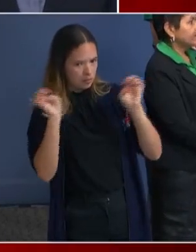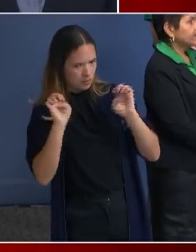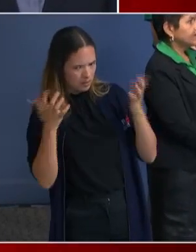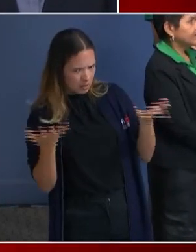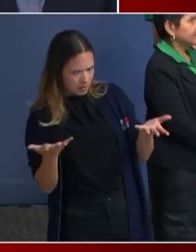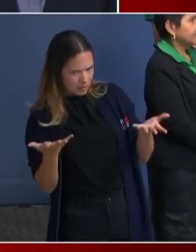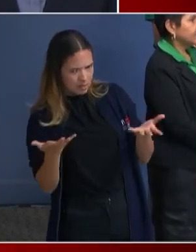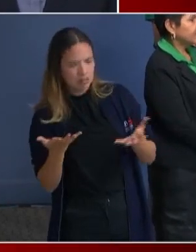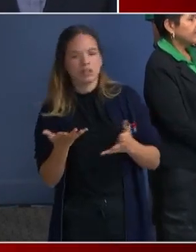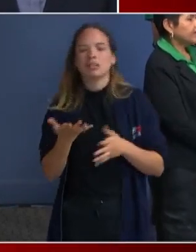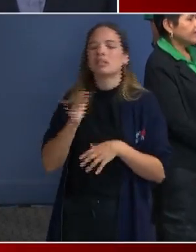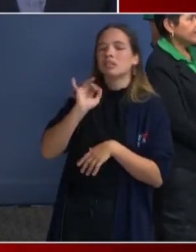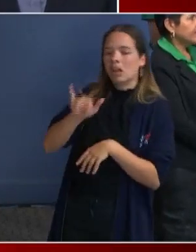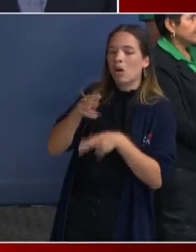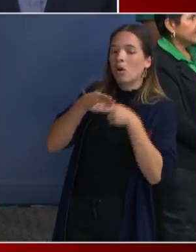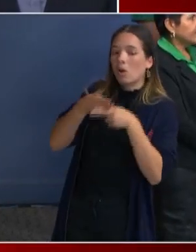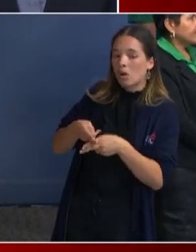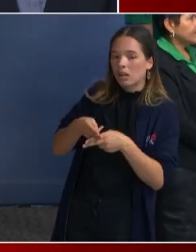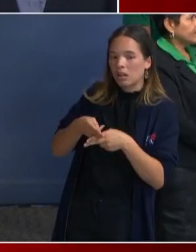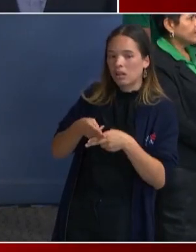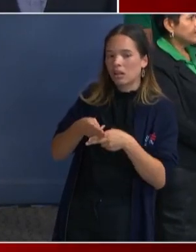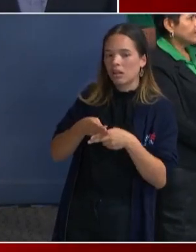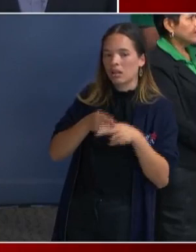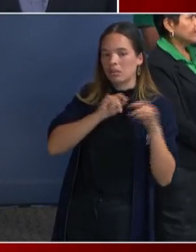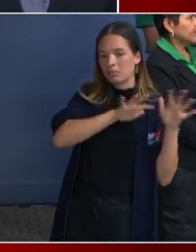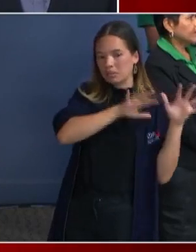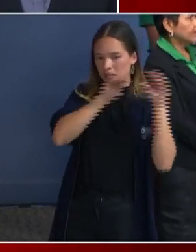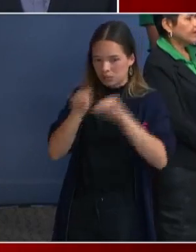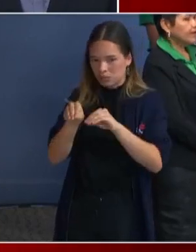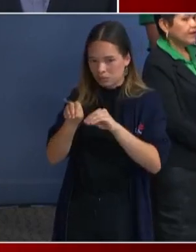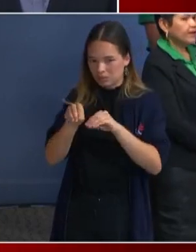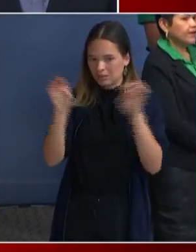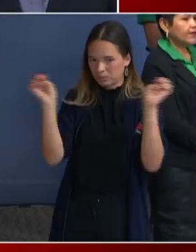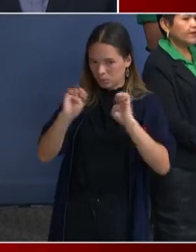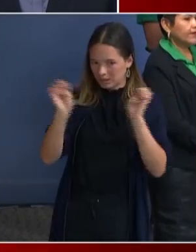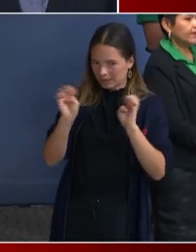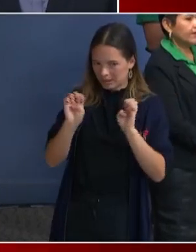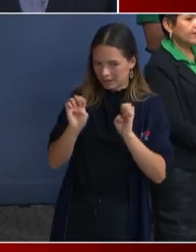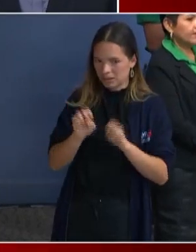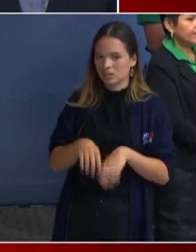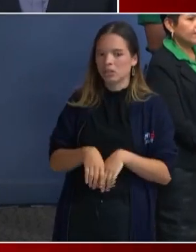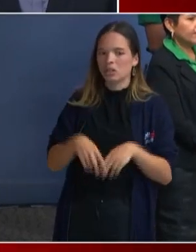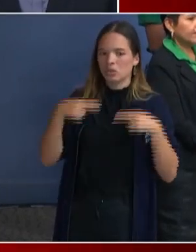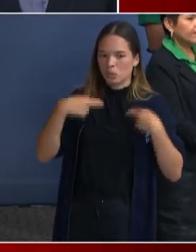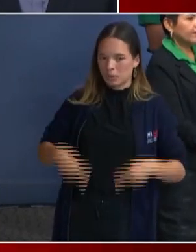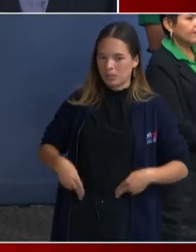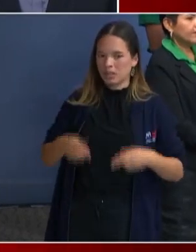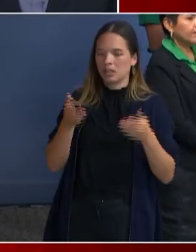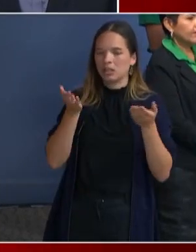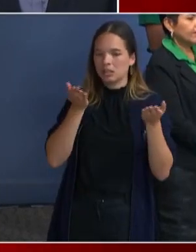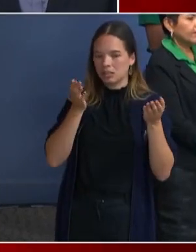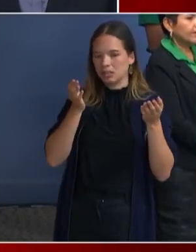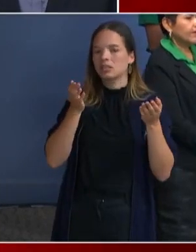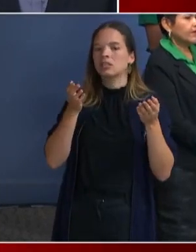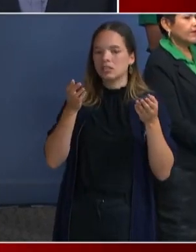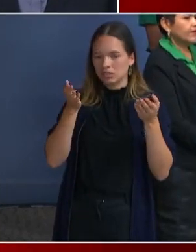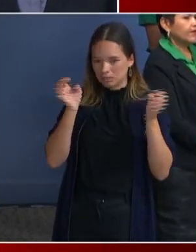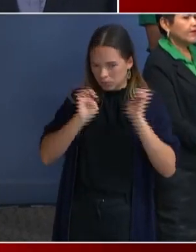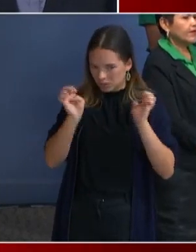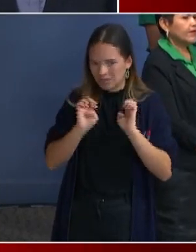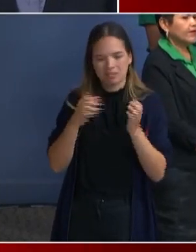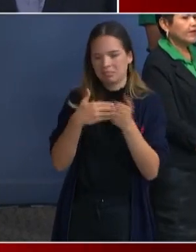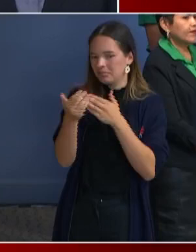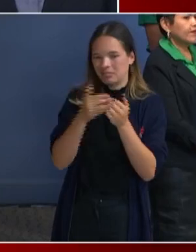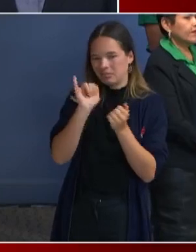emergency. You could call it a migrant emergency. It's just, uh, the semantics really. What it is, uh, is a mayor's order that